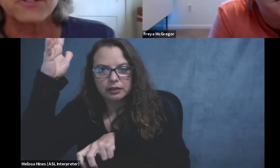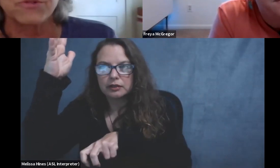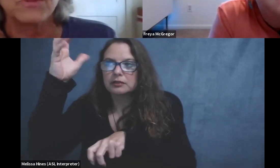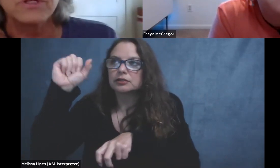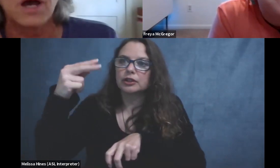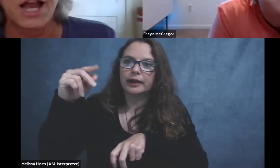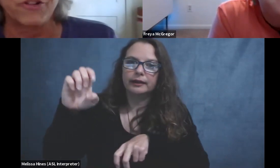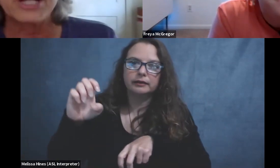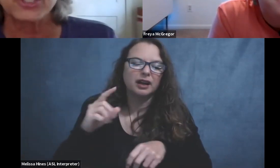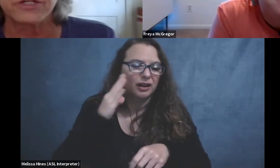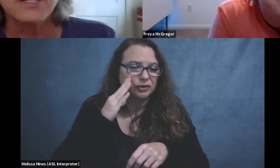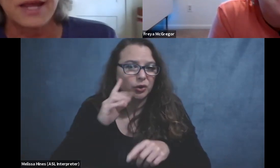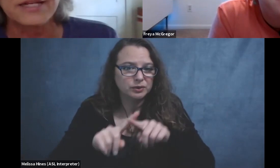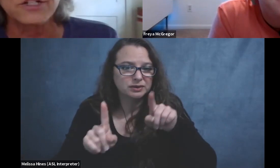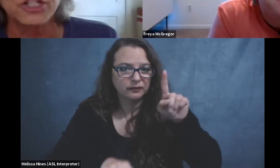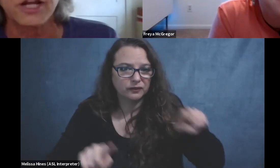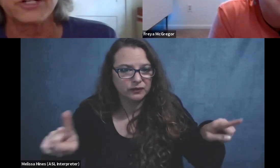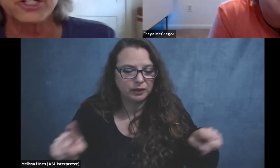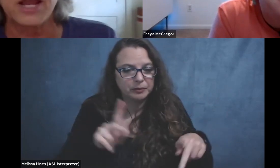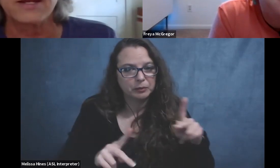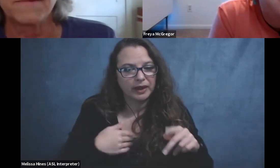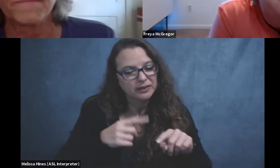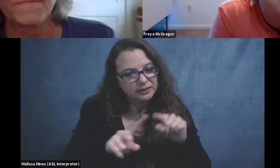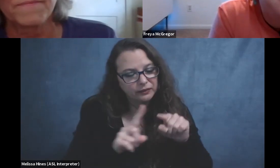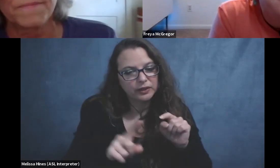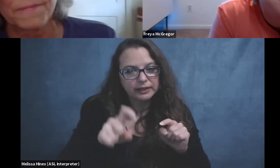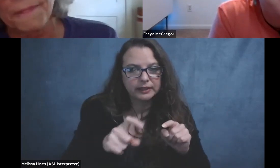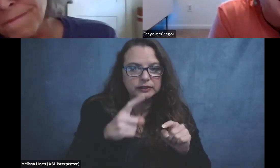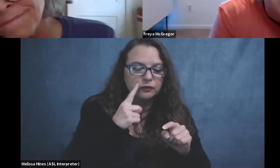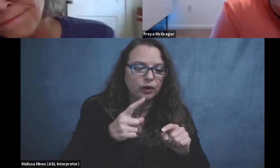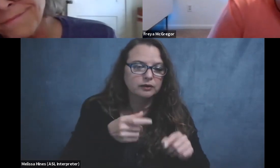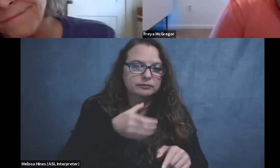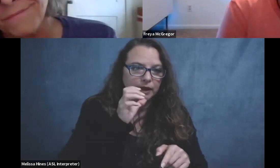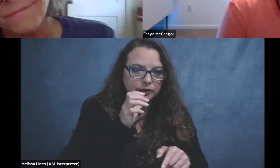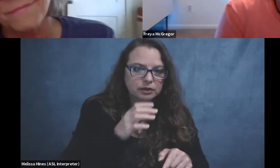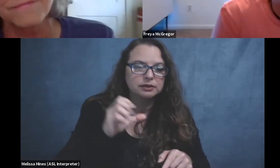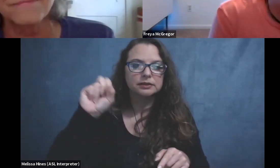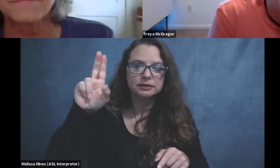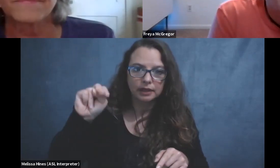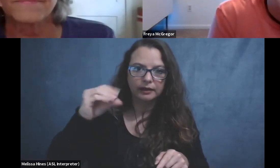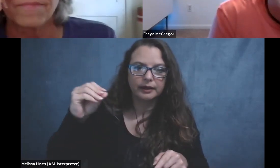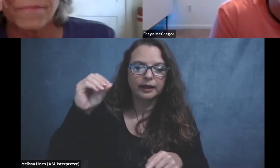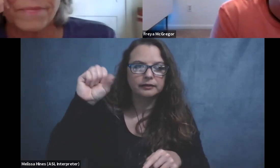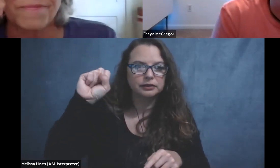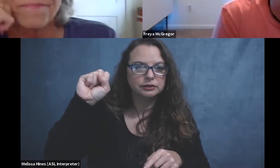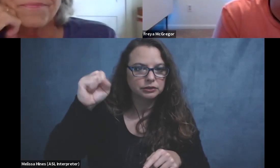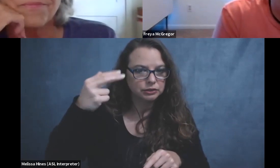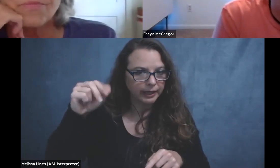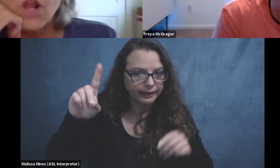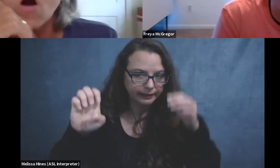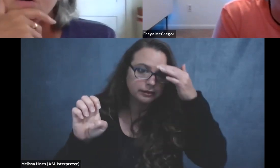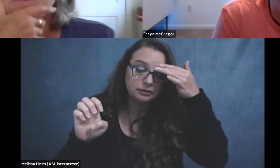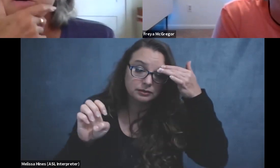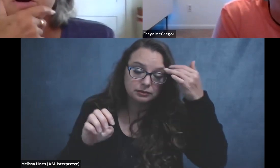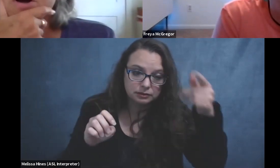when it comes to hydration and sun and shade. And I know you have one about your breaks as well.